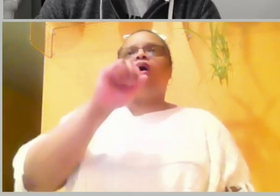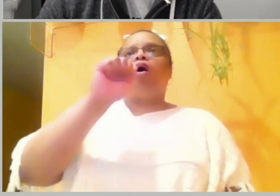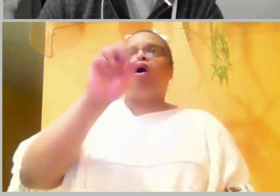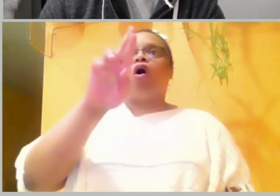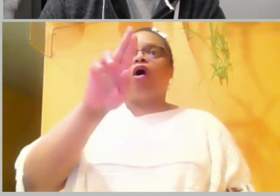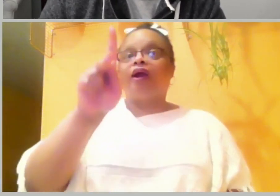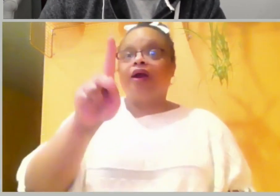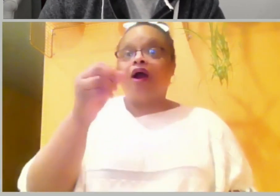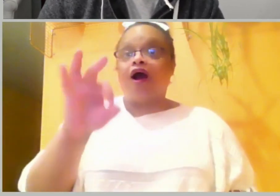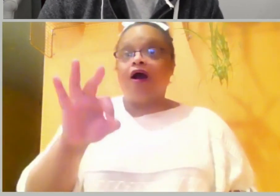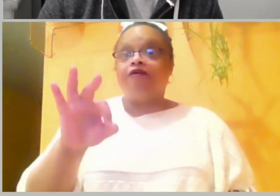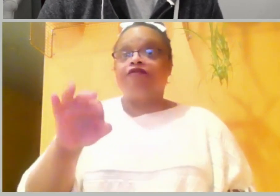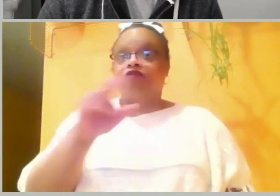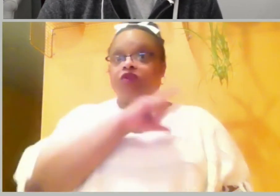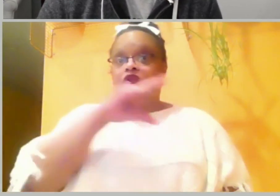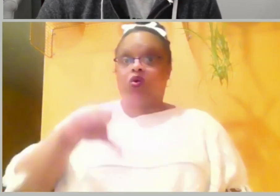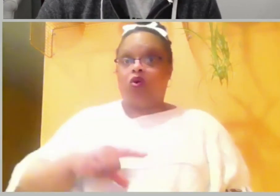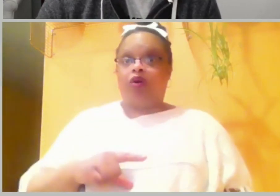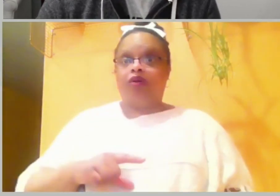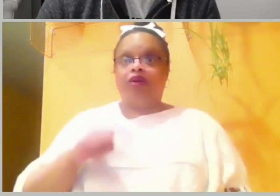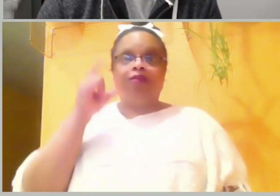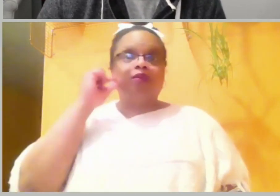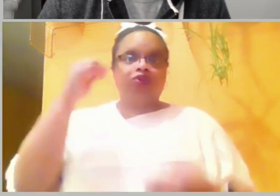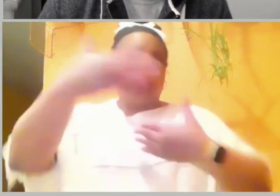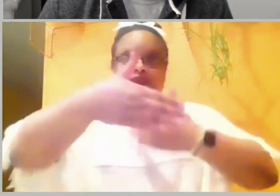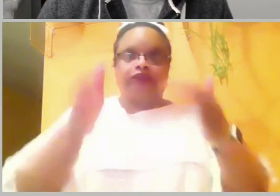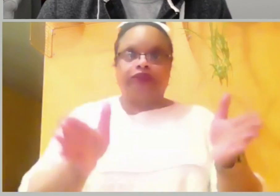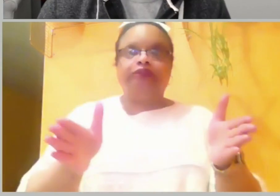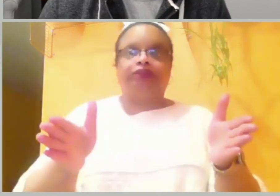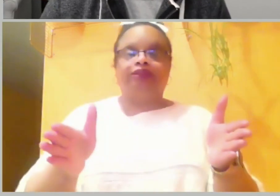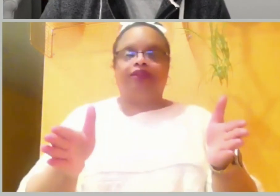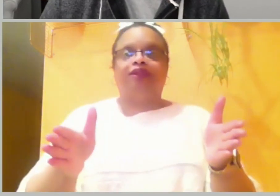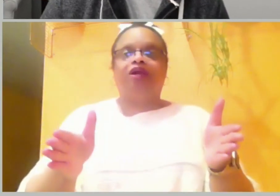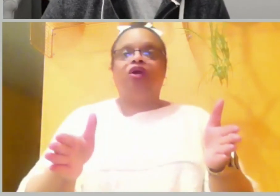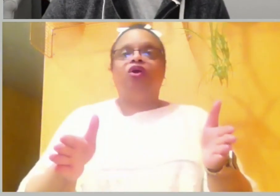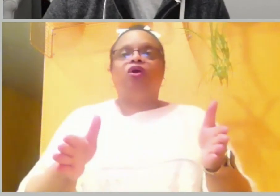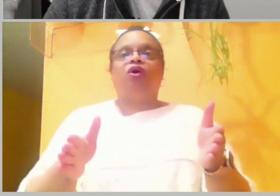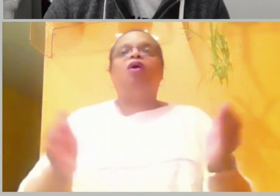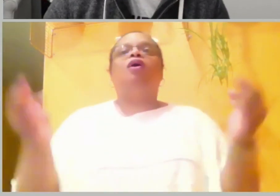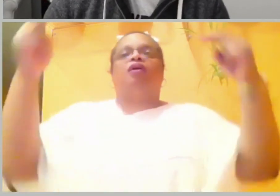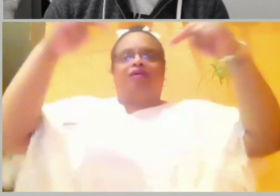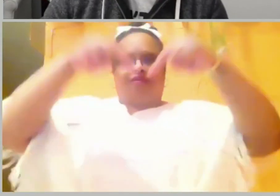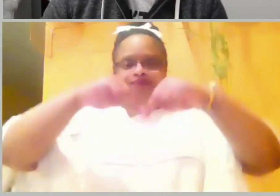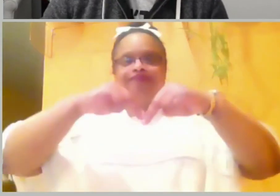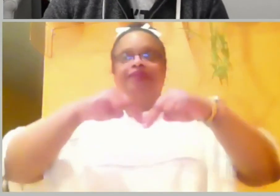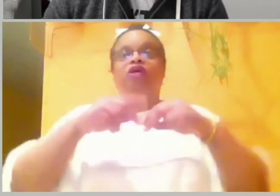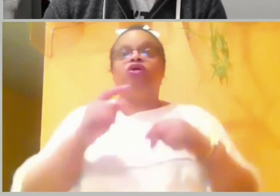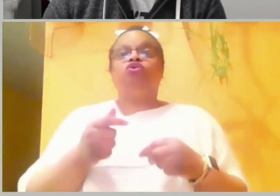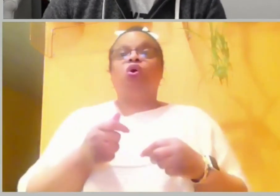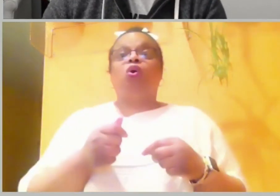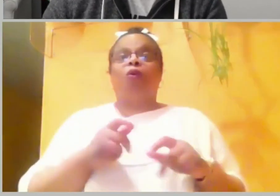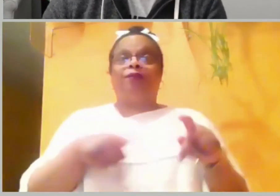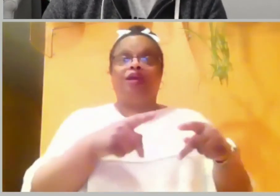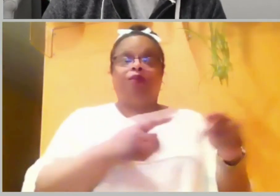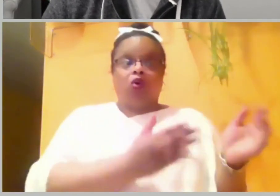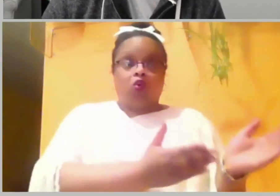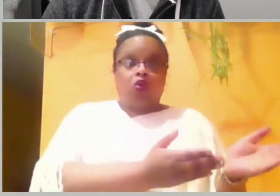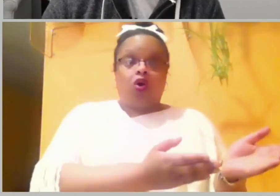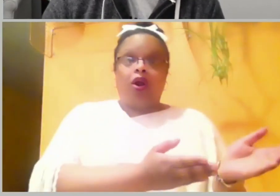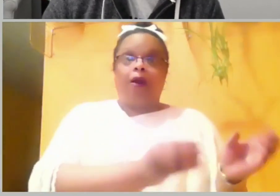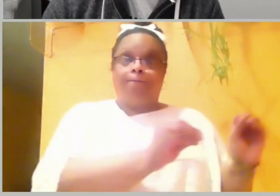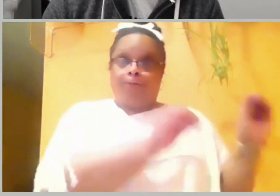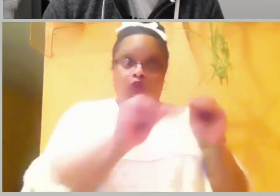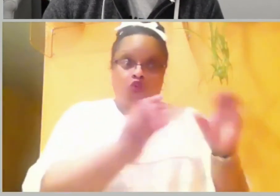unfortunately, he dies. At first glance, this may seem like a harsh punishment, but let's take a deeper look into